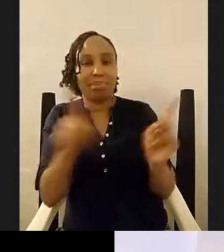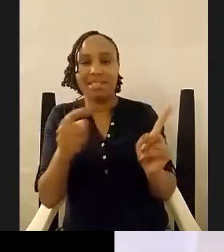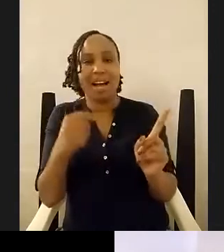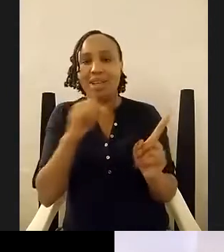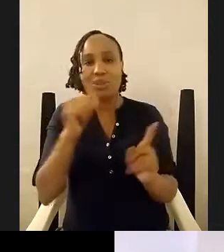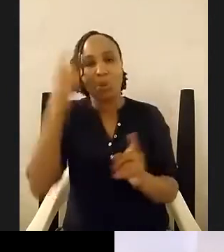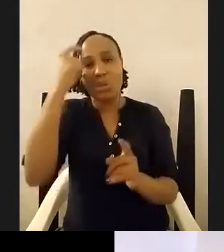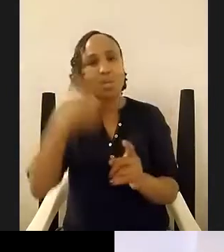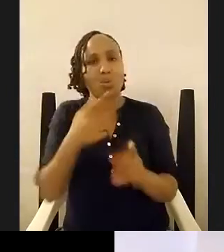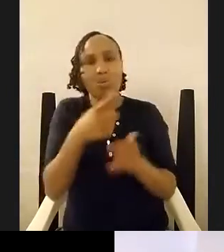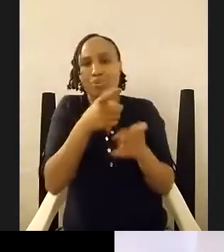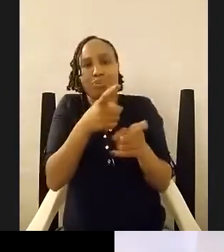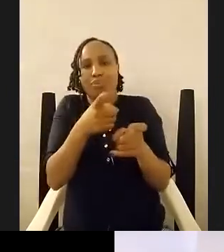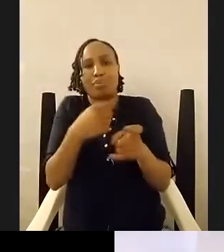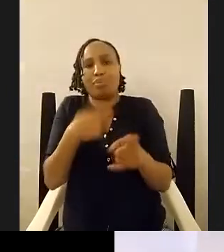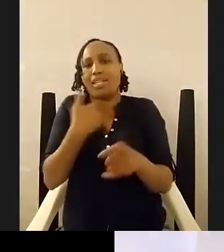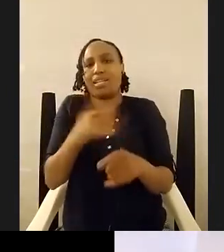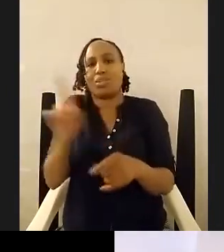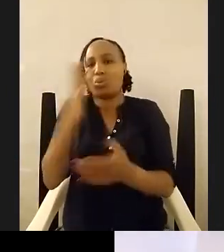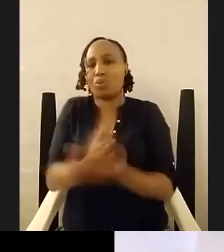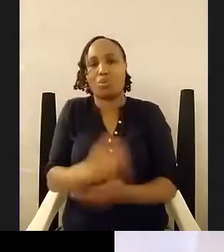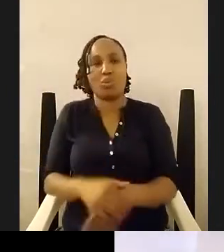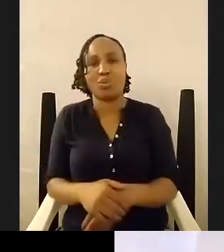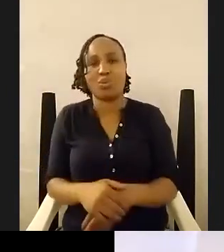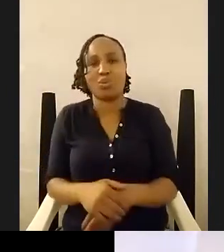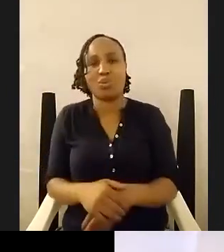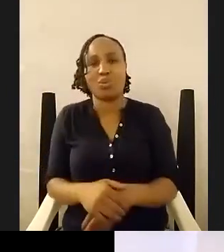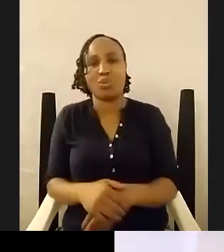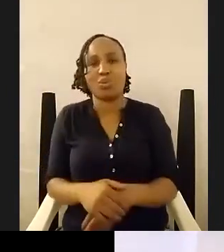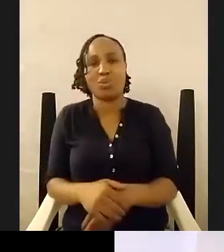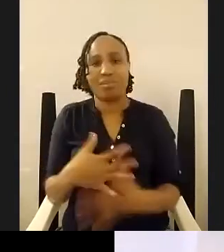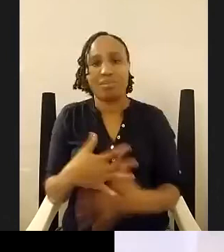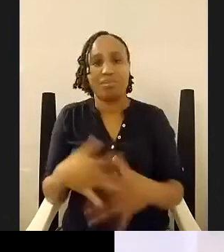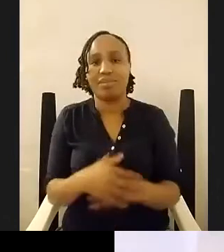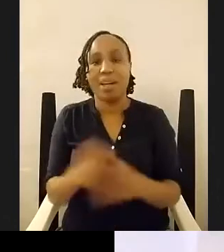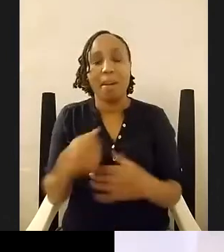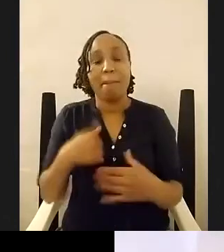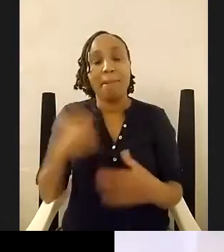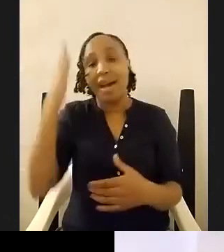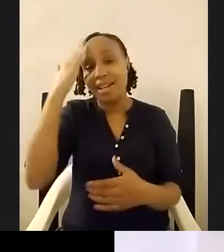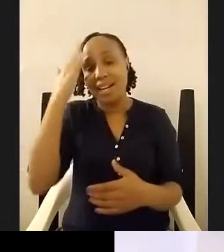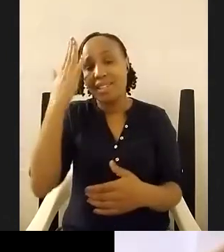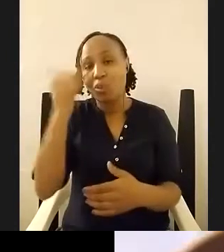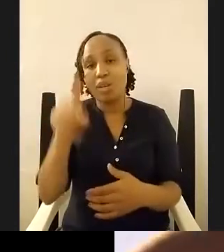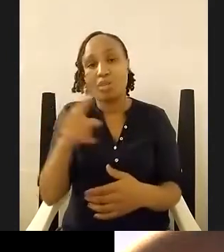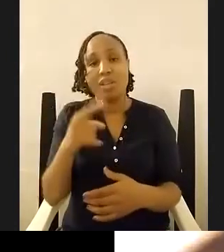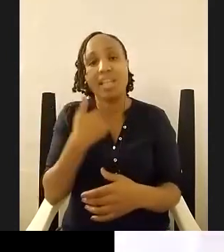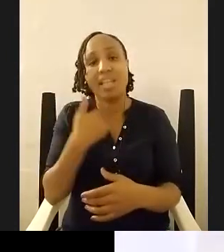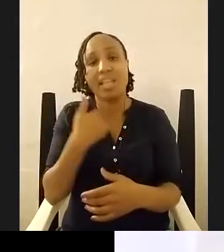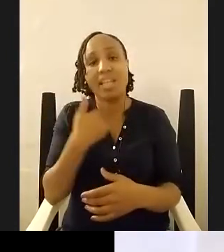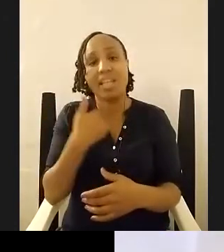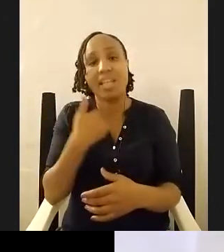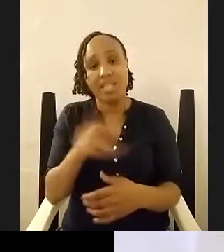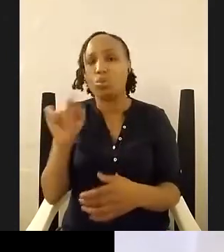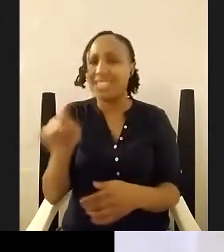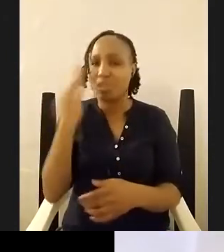you i really do hate you i realized why i realized why i you and this is why all those all those all those americans